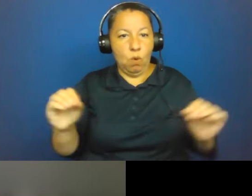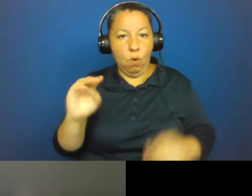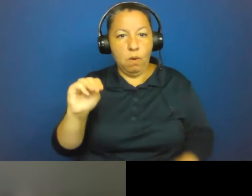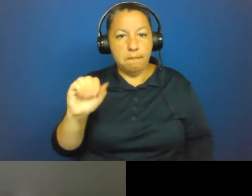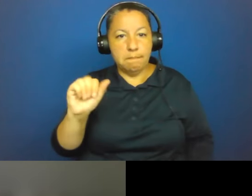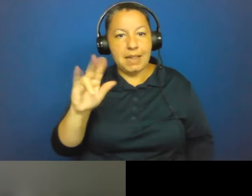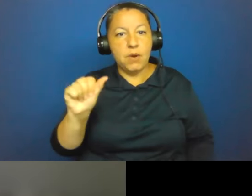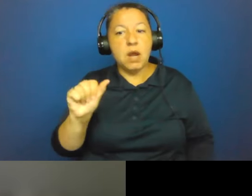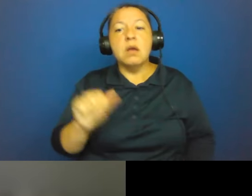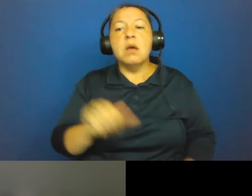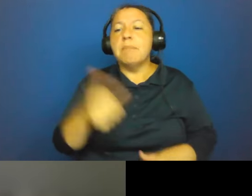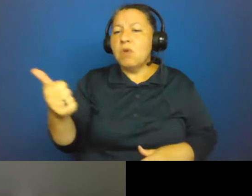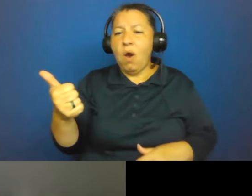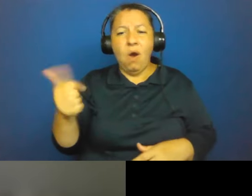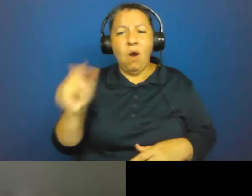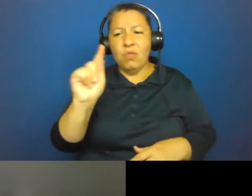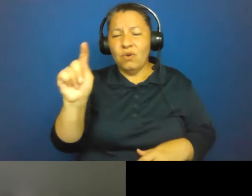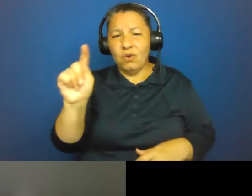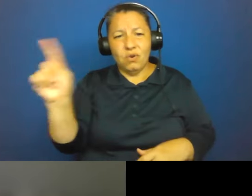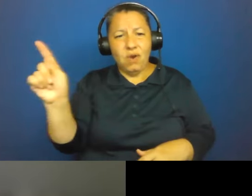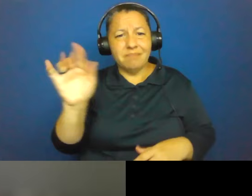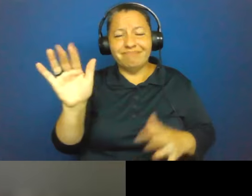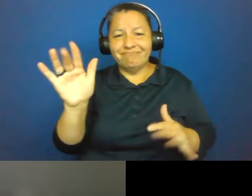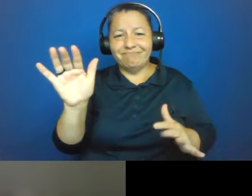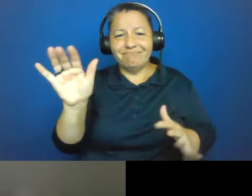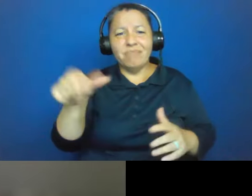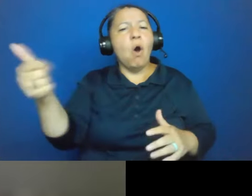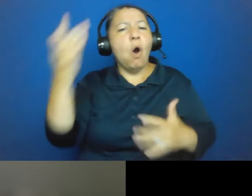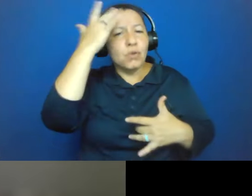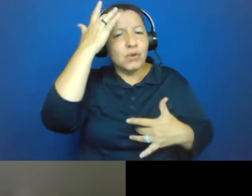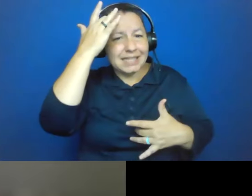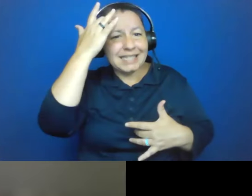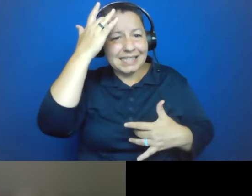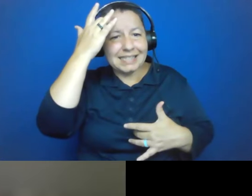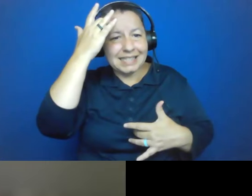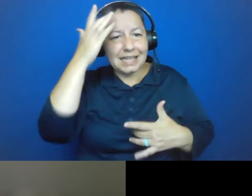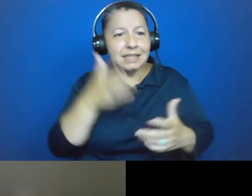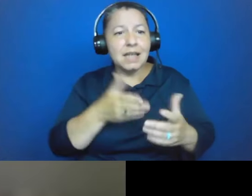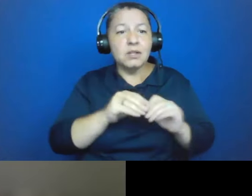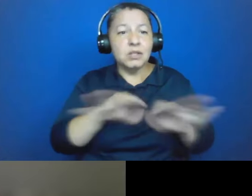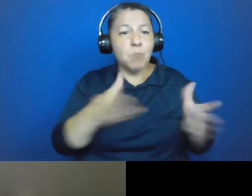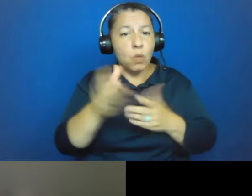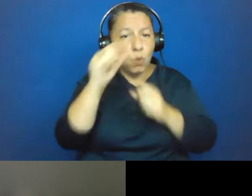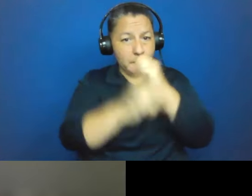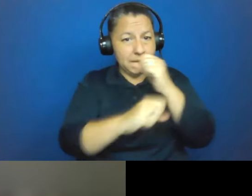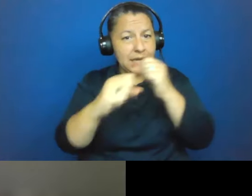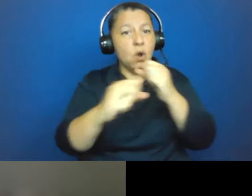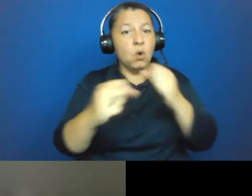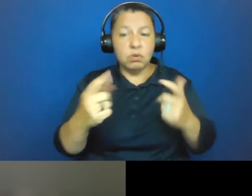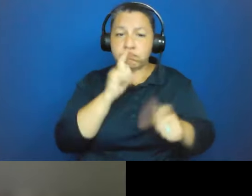diseases passed by mosquitoes have caused a problem in Mauritius.